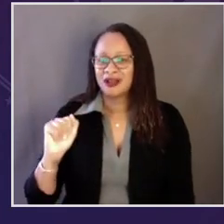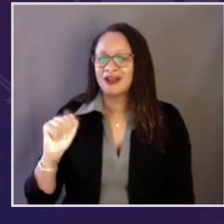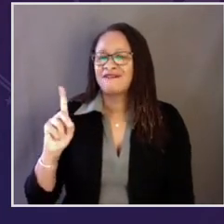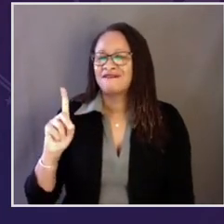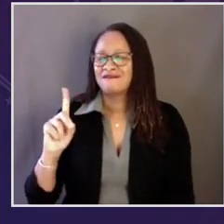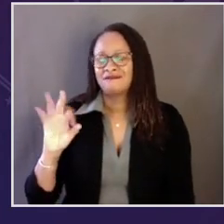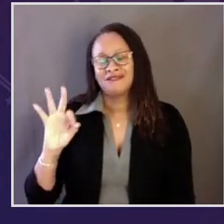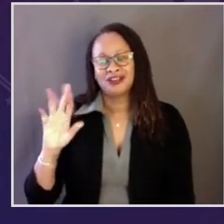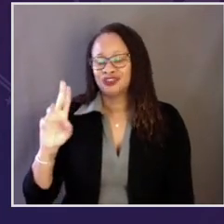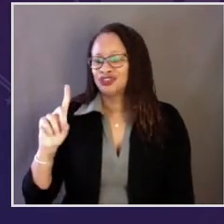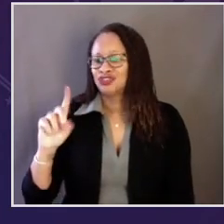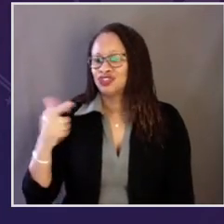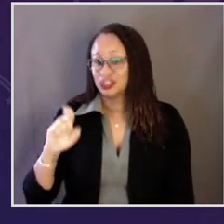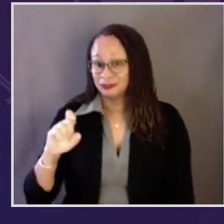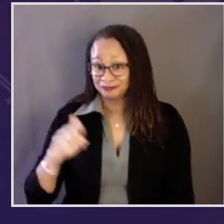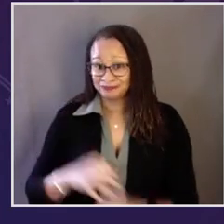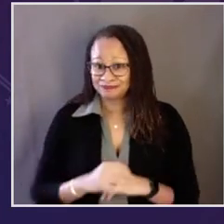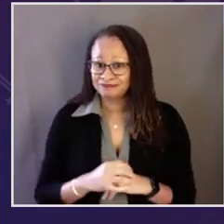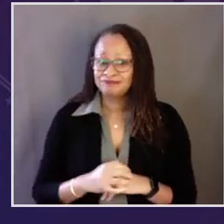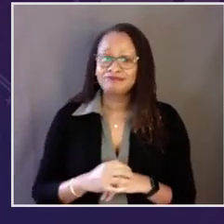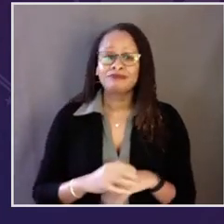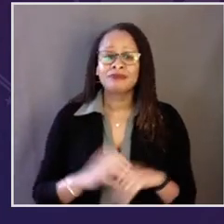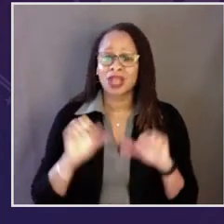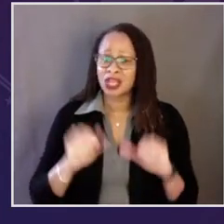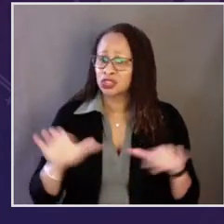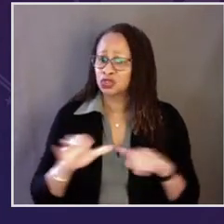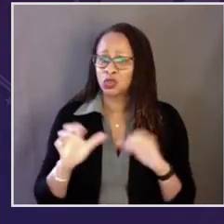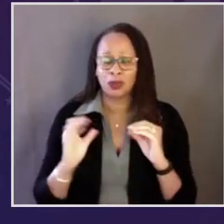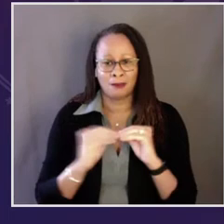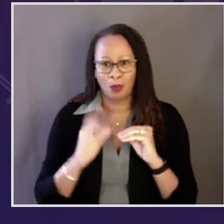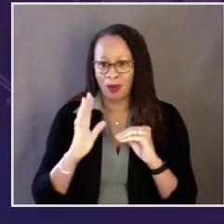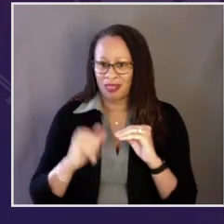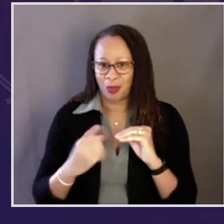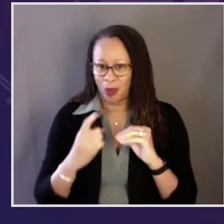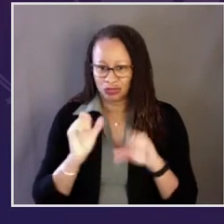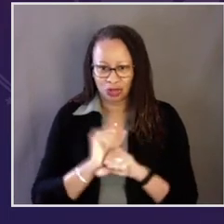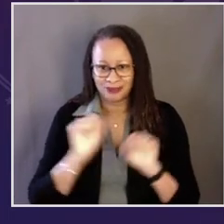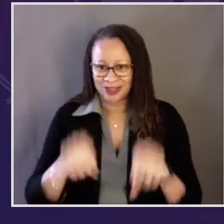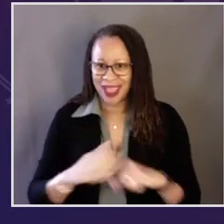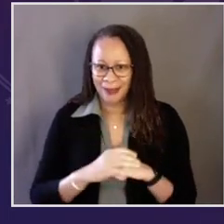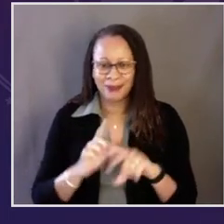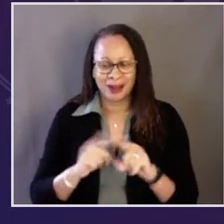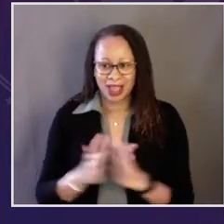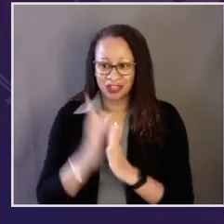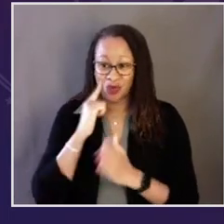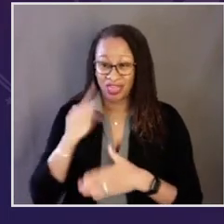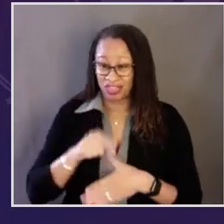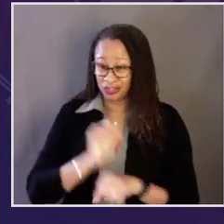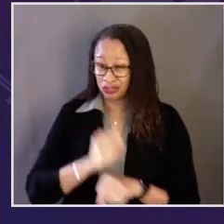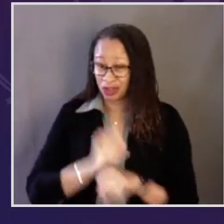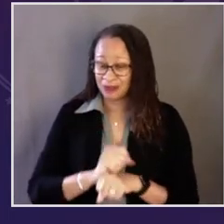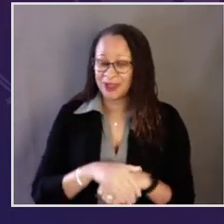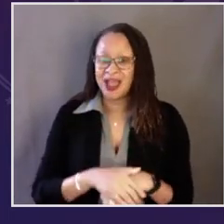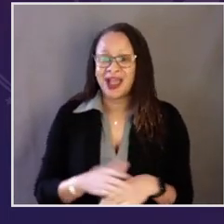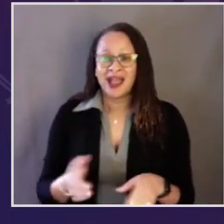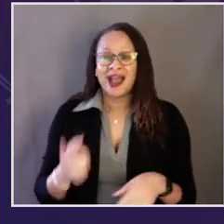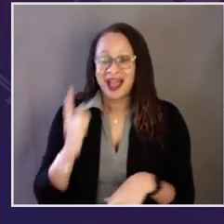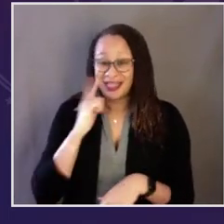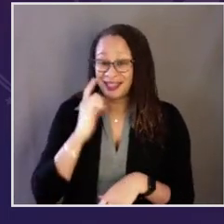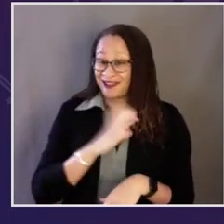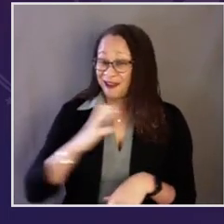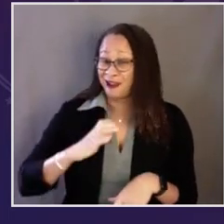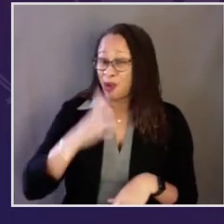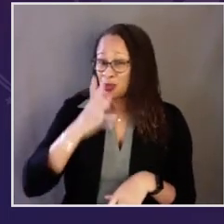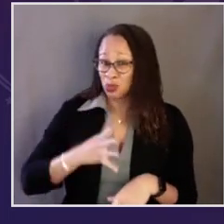to nominate Congressman Marcia Fudge. Well, I might add, could do many jobs beyond the one I'm asking you to